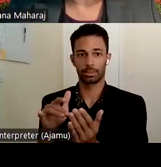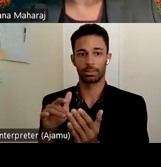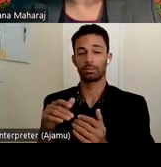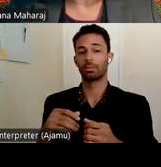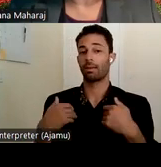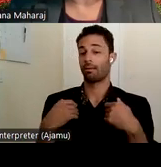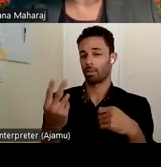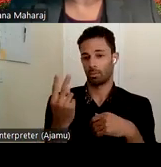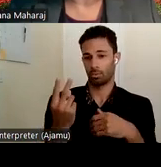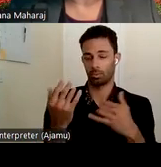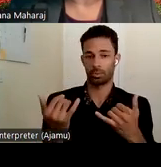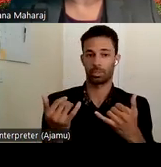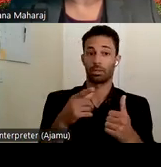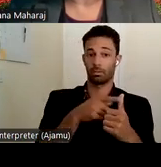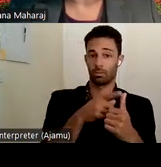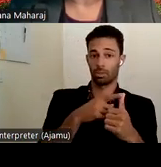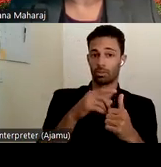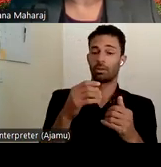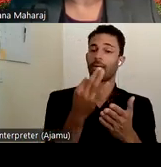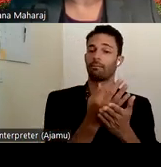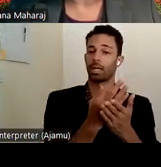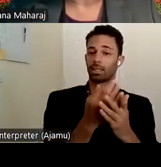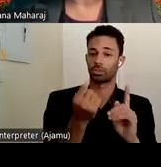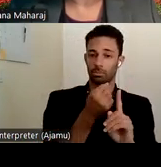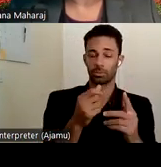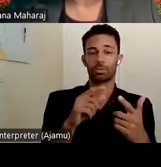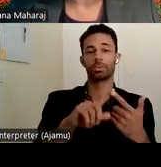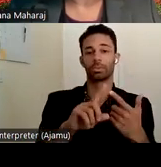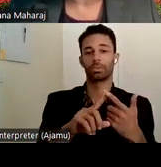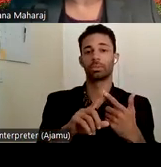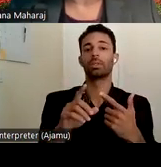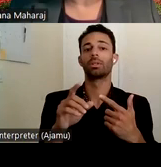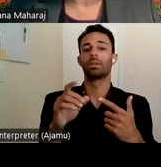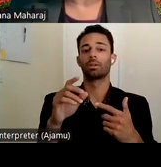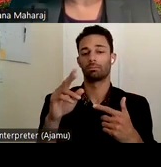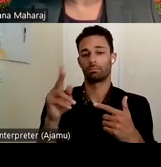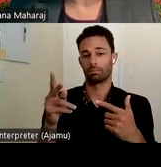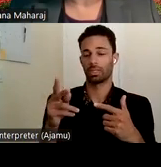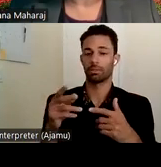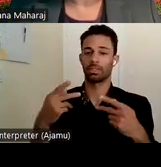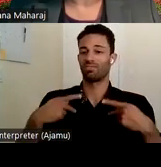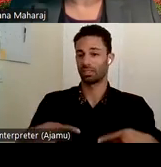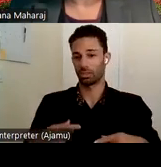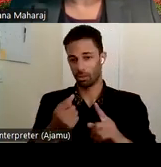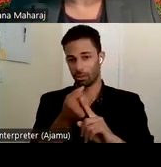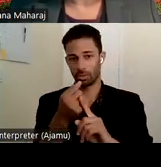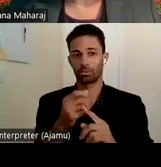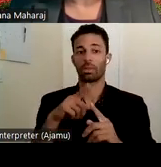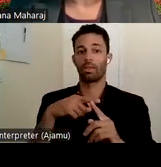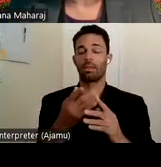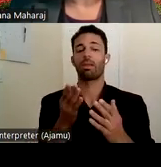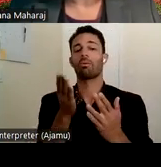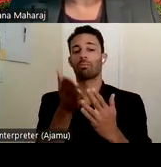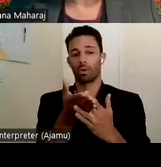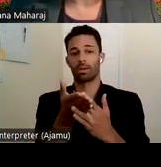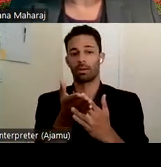is on financial abuse, the second on physical abuse, and then we go into a break, come back